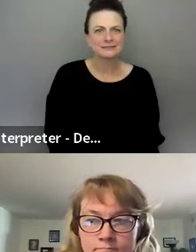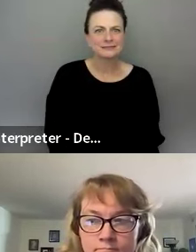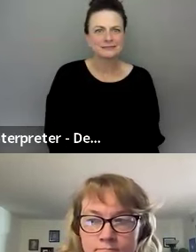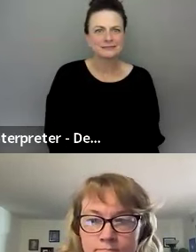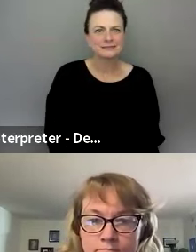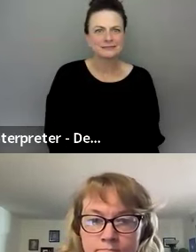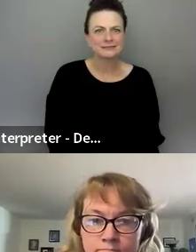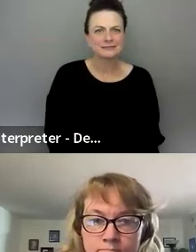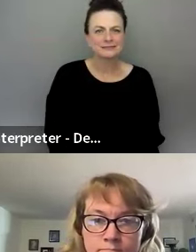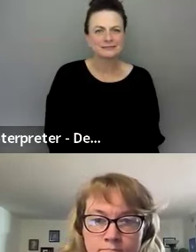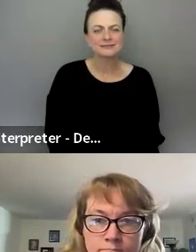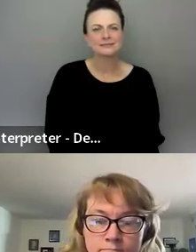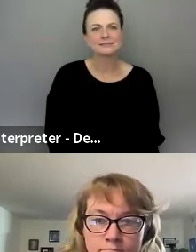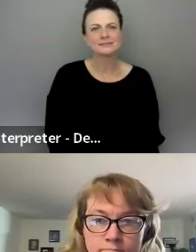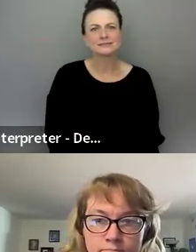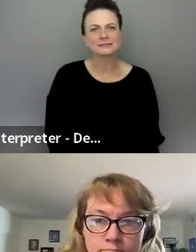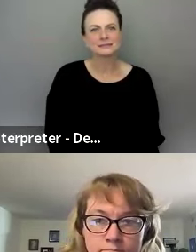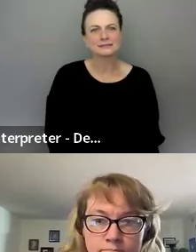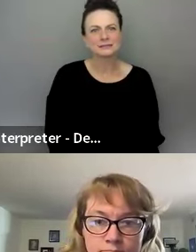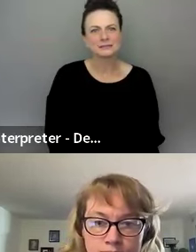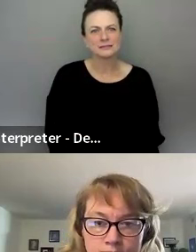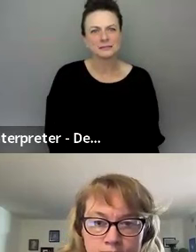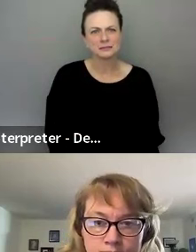This is Milad. Alex?